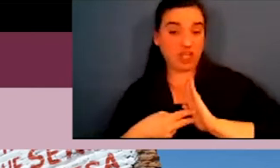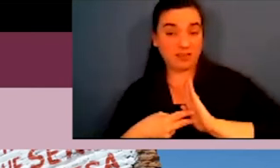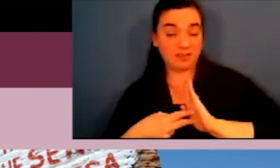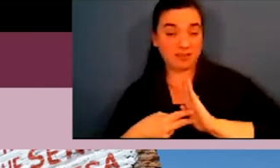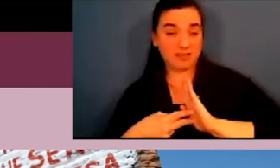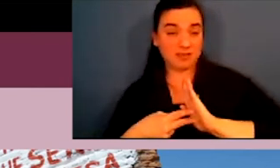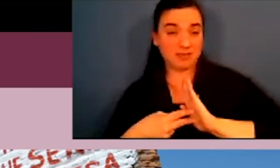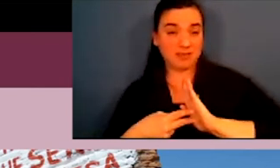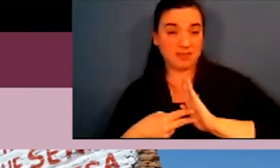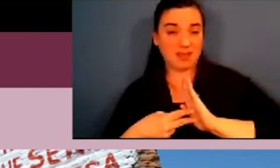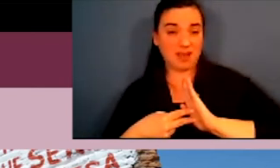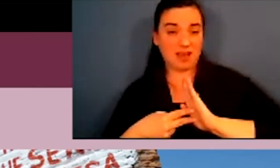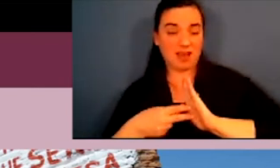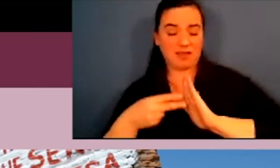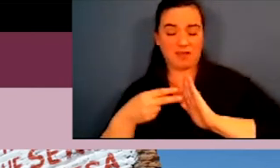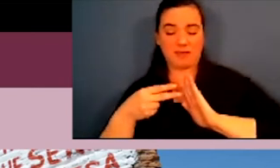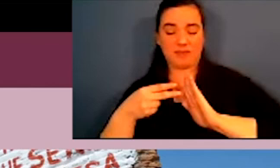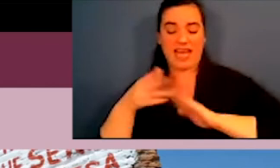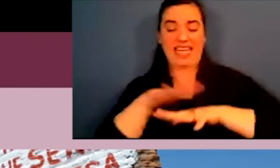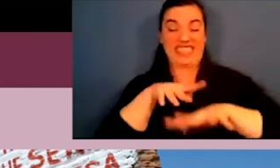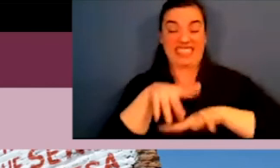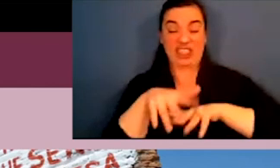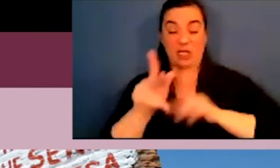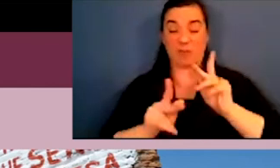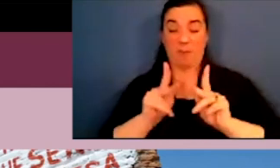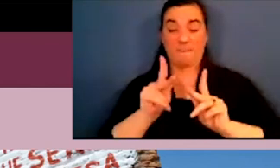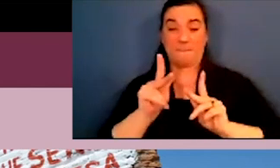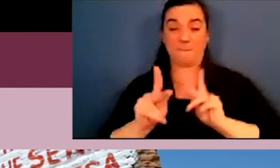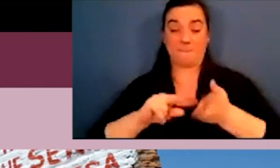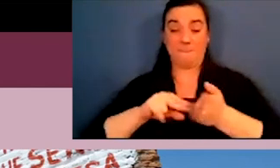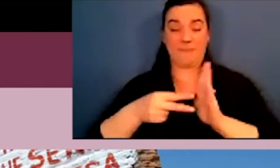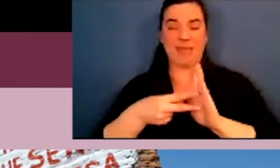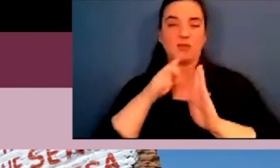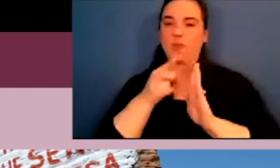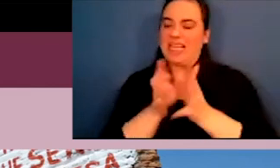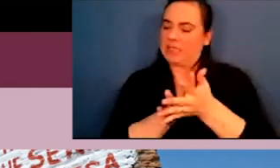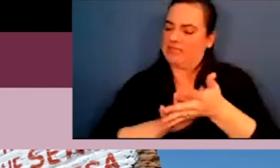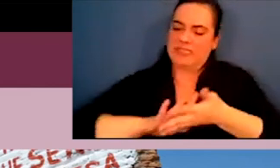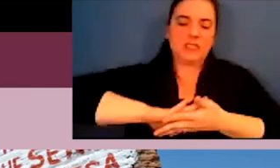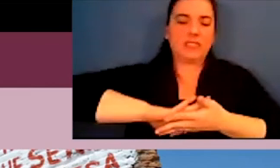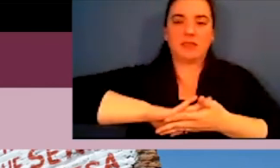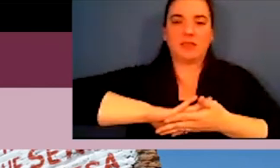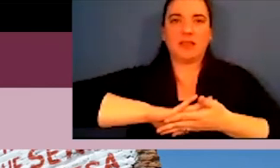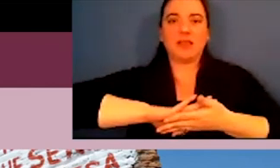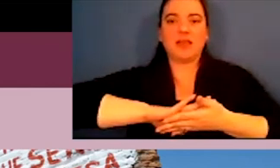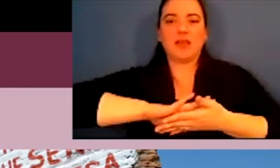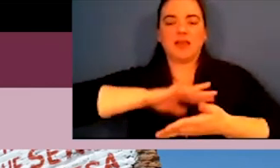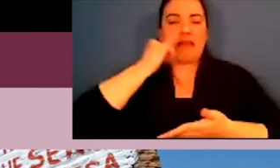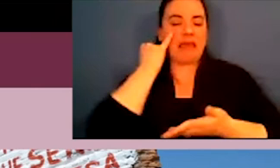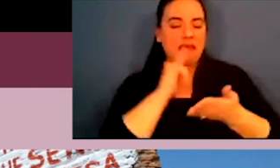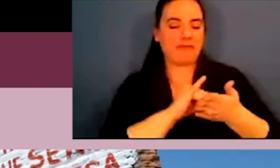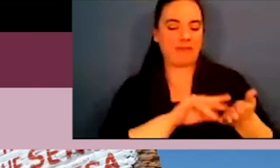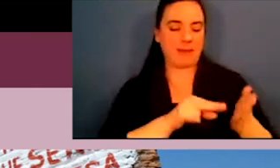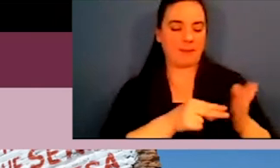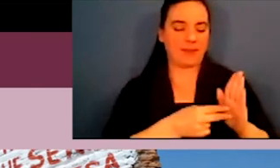and there is also a convoluted definition as to, um, what an indigenous person is.